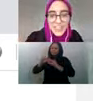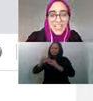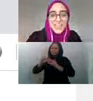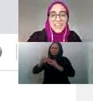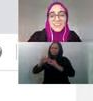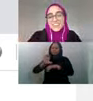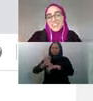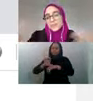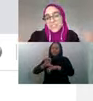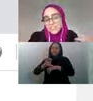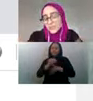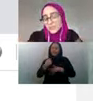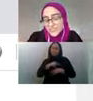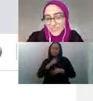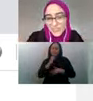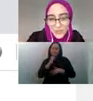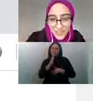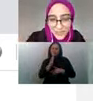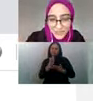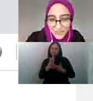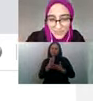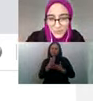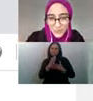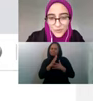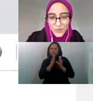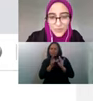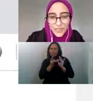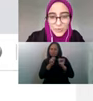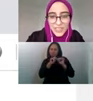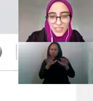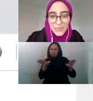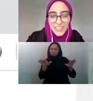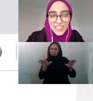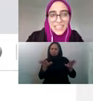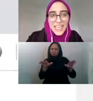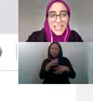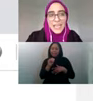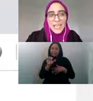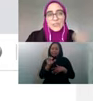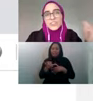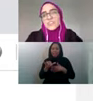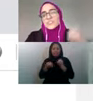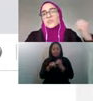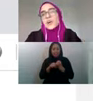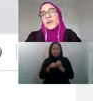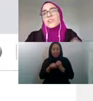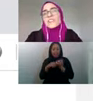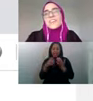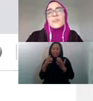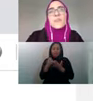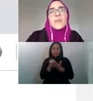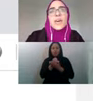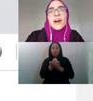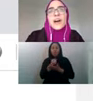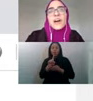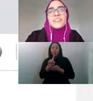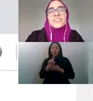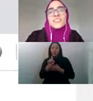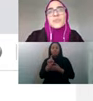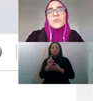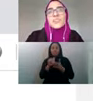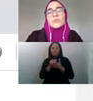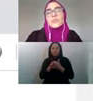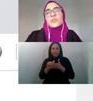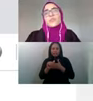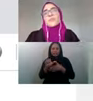everyone. And that campaign ended up raising $100,000. And it was our first viral campaign. And you see this as well in that the